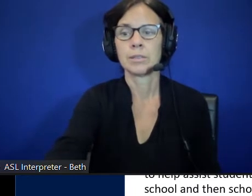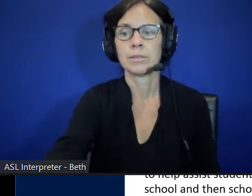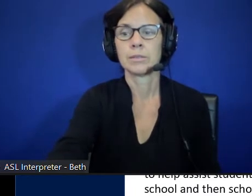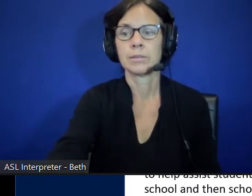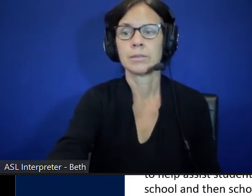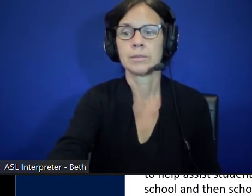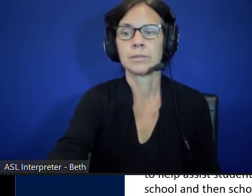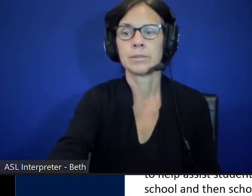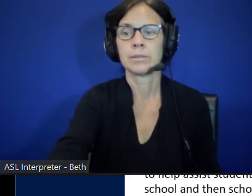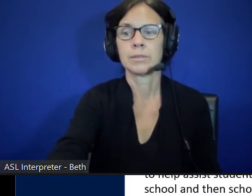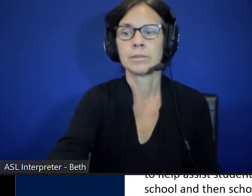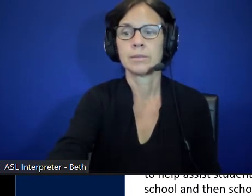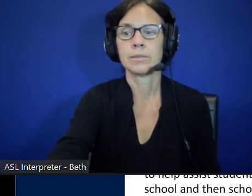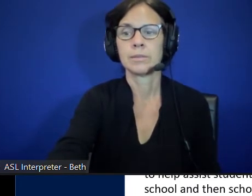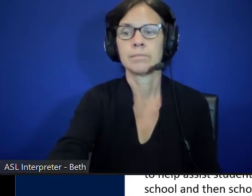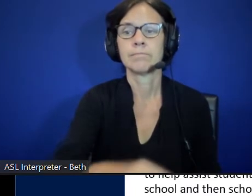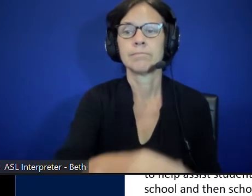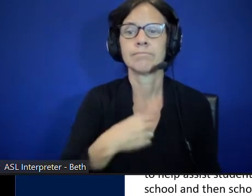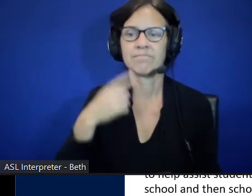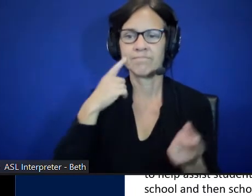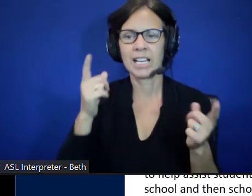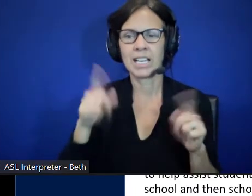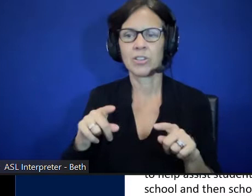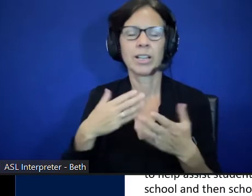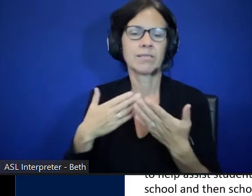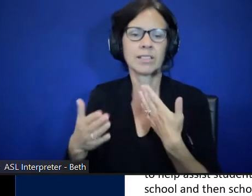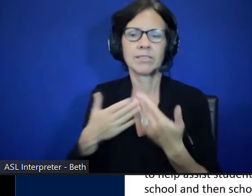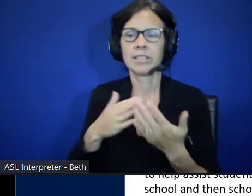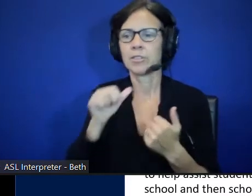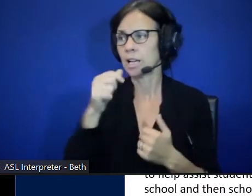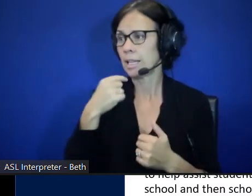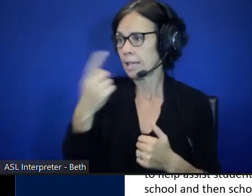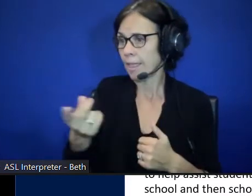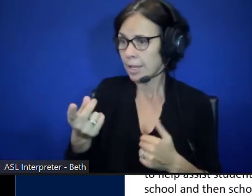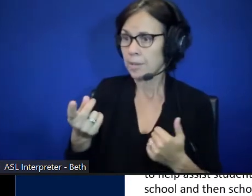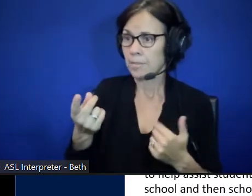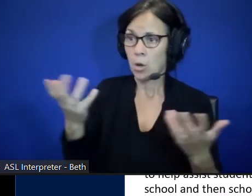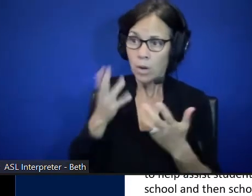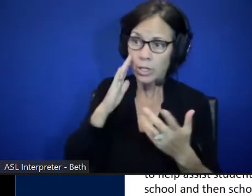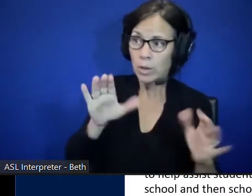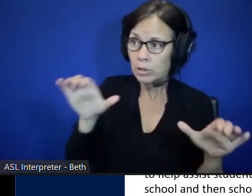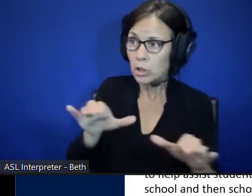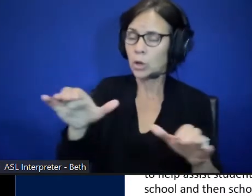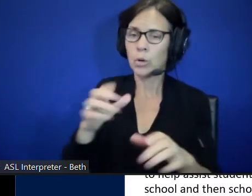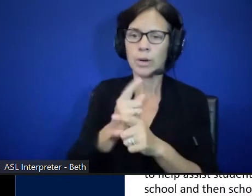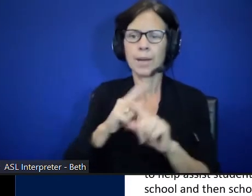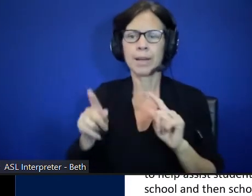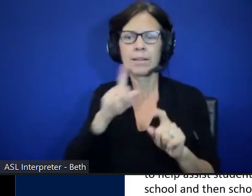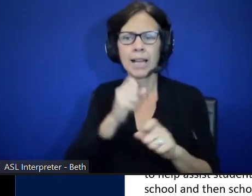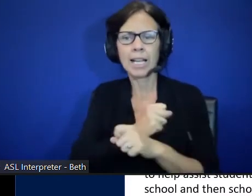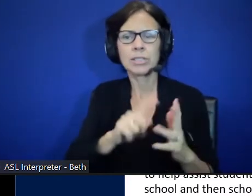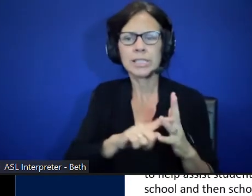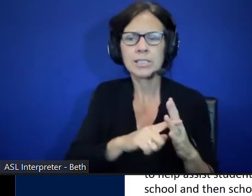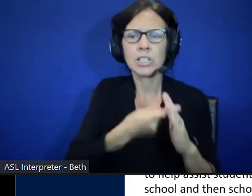I totally agree. think even if we're not telling them what they're going to be doing, I think touching that base and